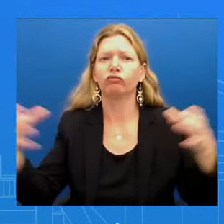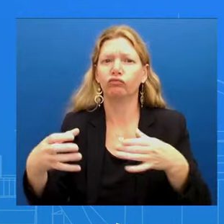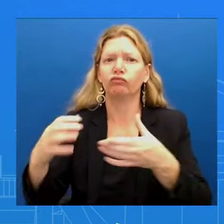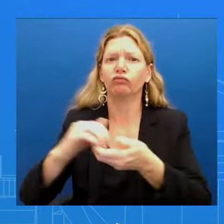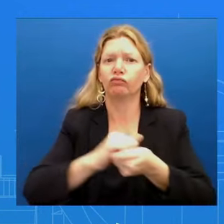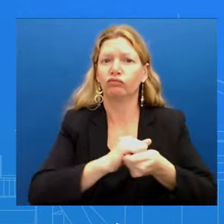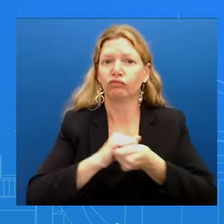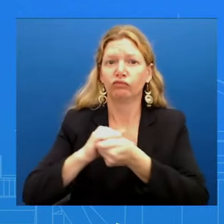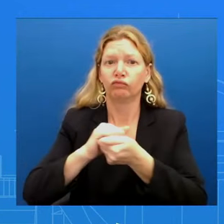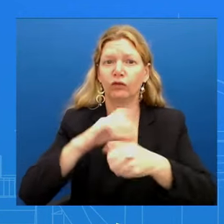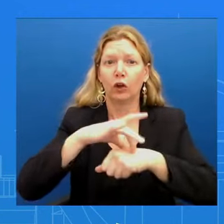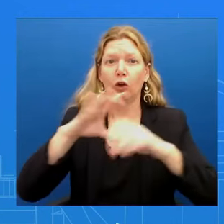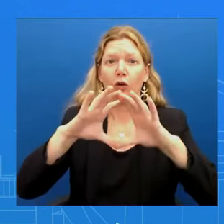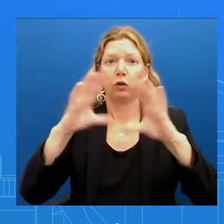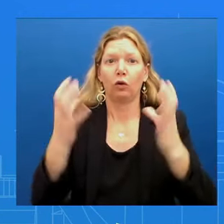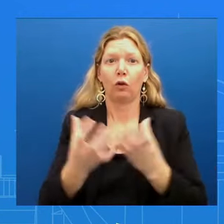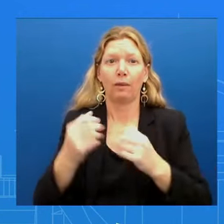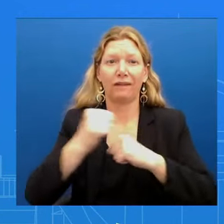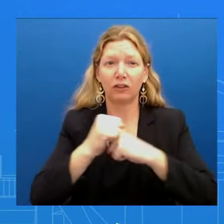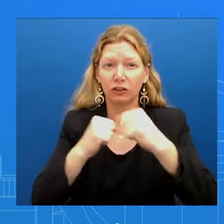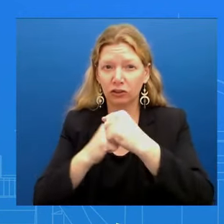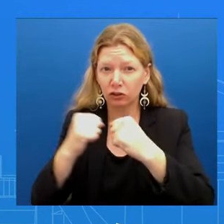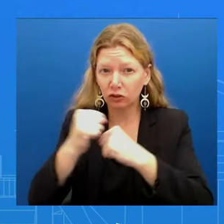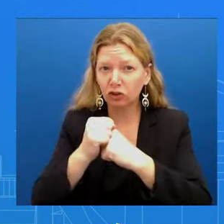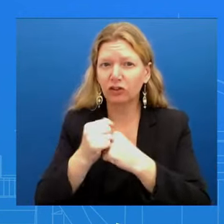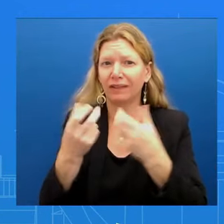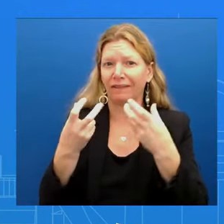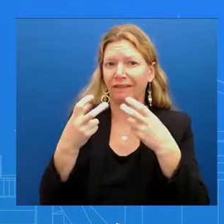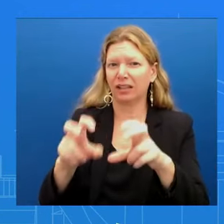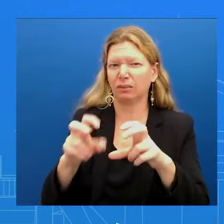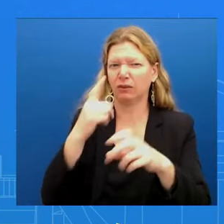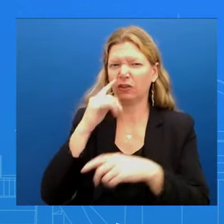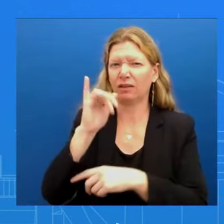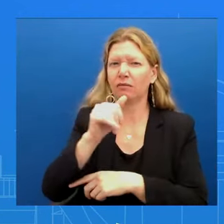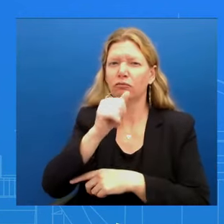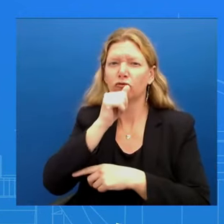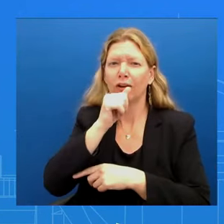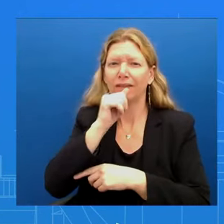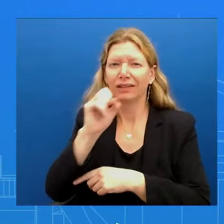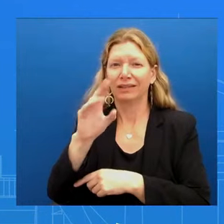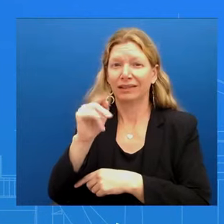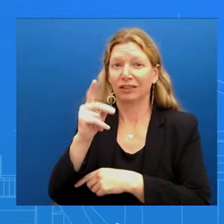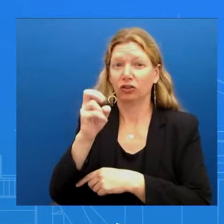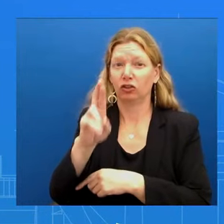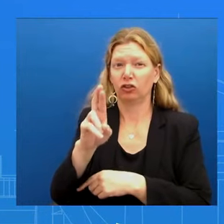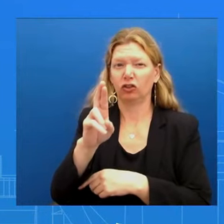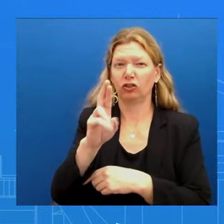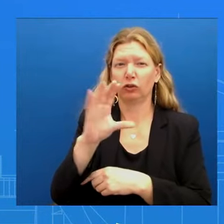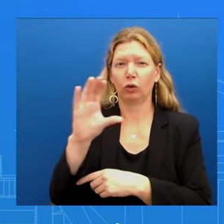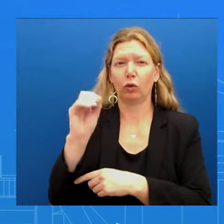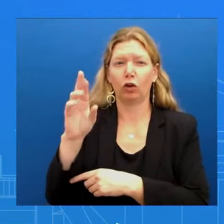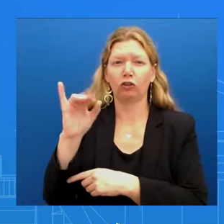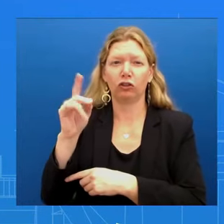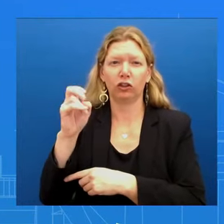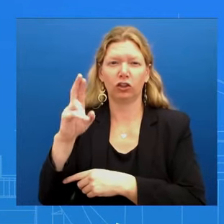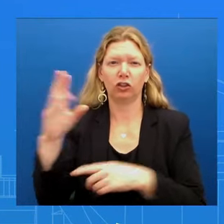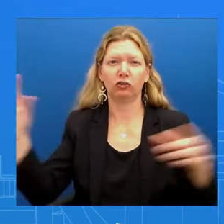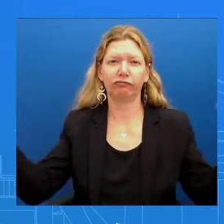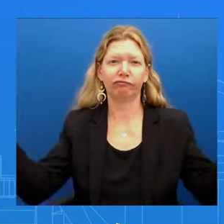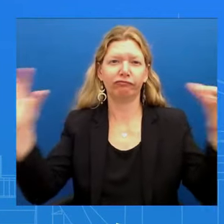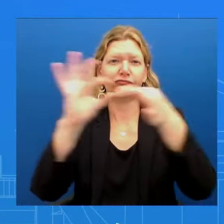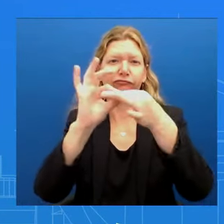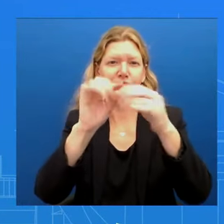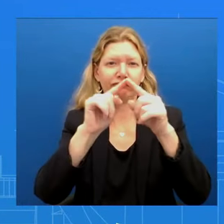10 times in the United Lasaka Zambia this was the first PGI investor forum held outside of the United States bringing